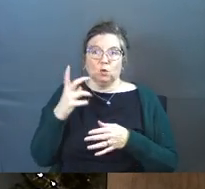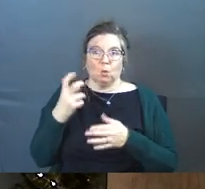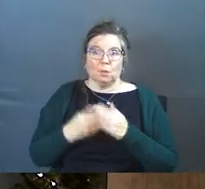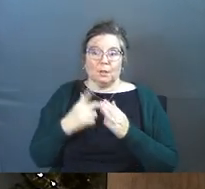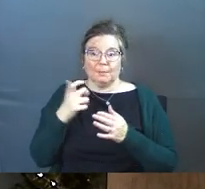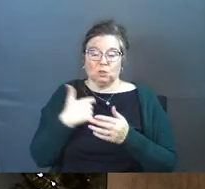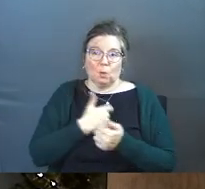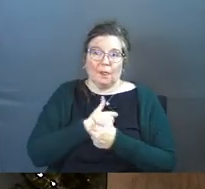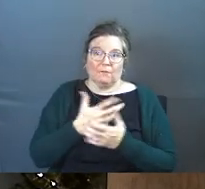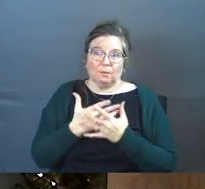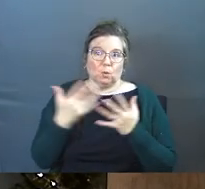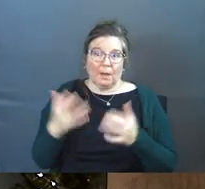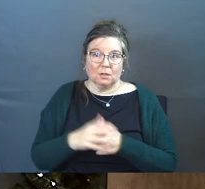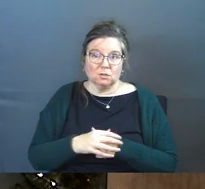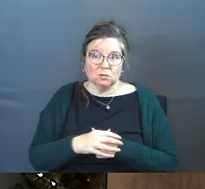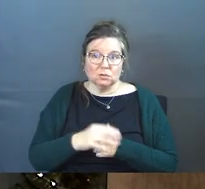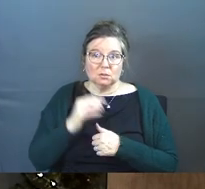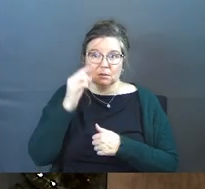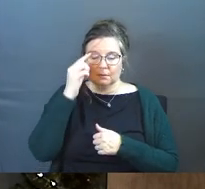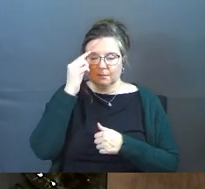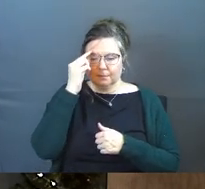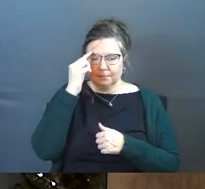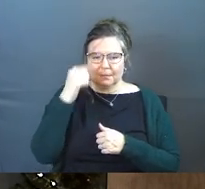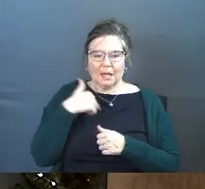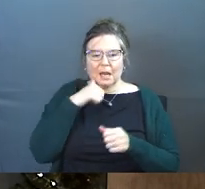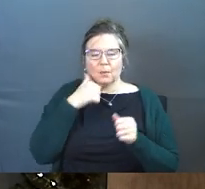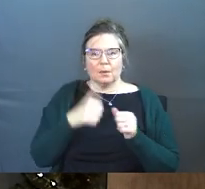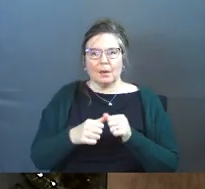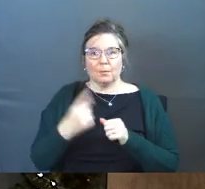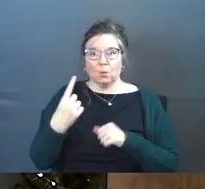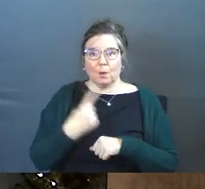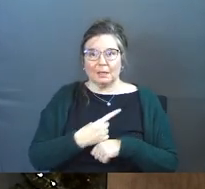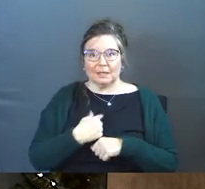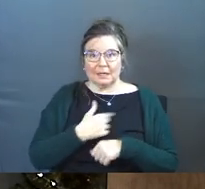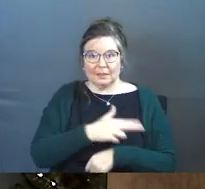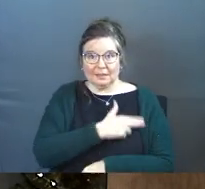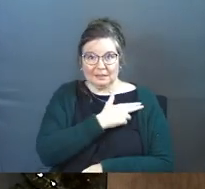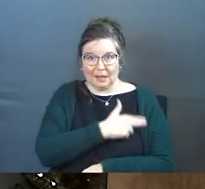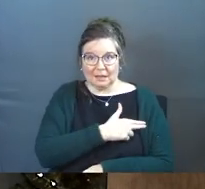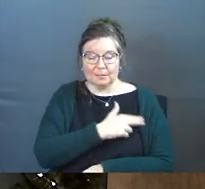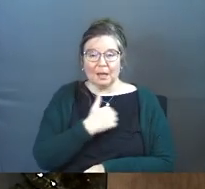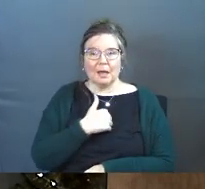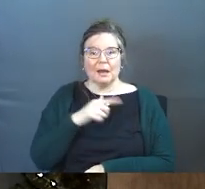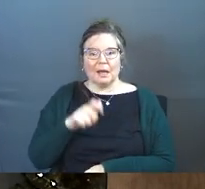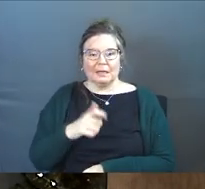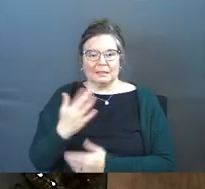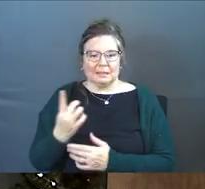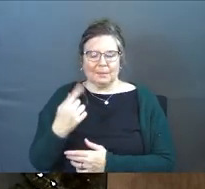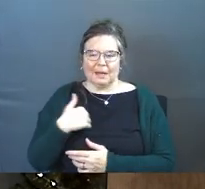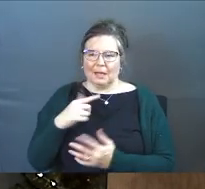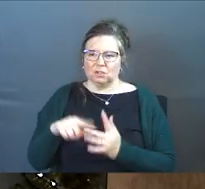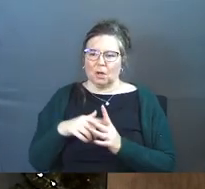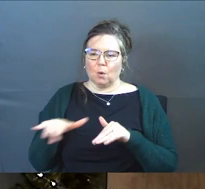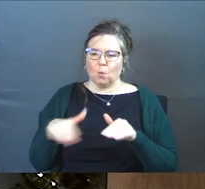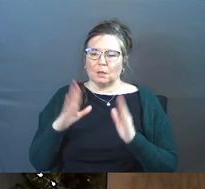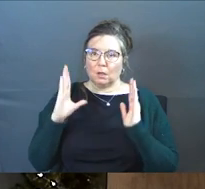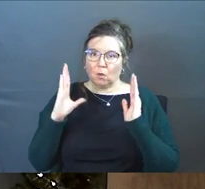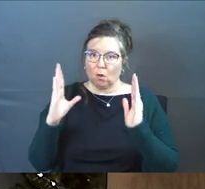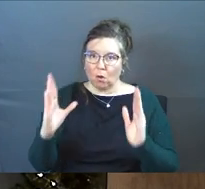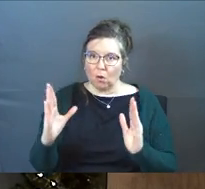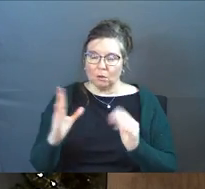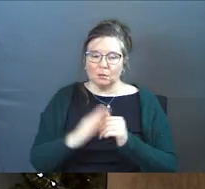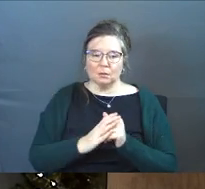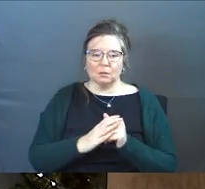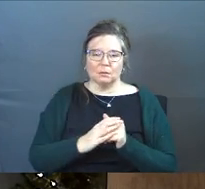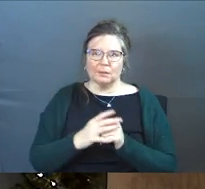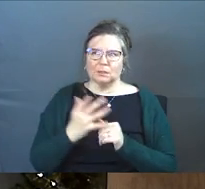go into because you love them so much and I remember there's one day in this hospital and I needed something I started walking down the hall